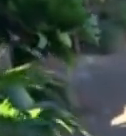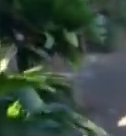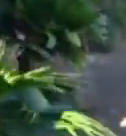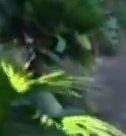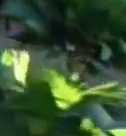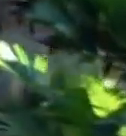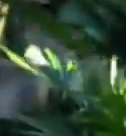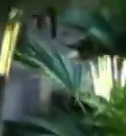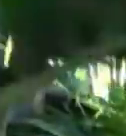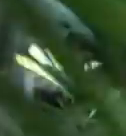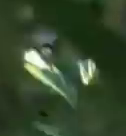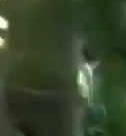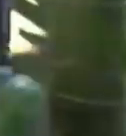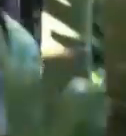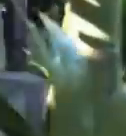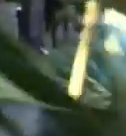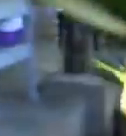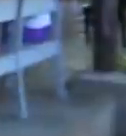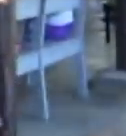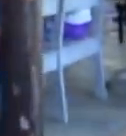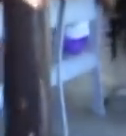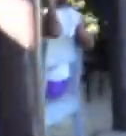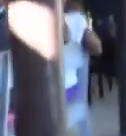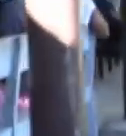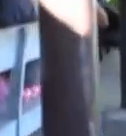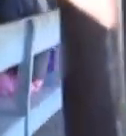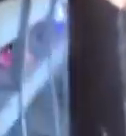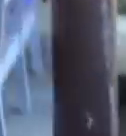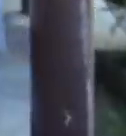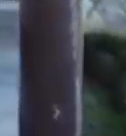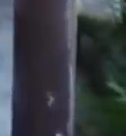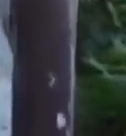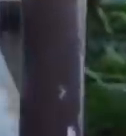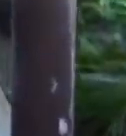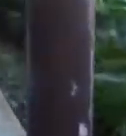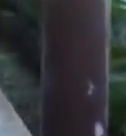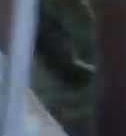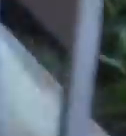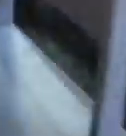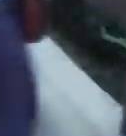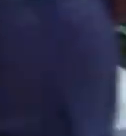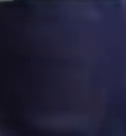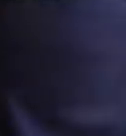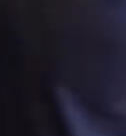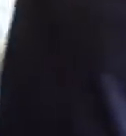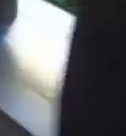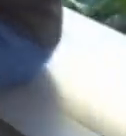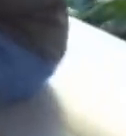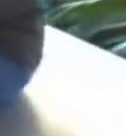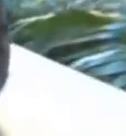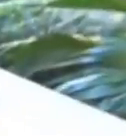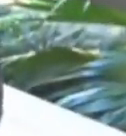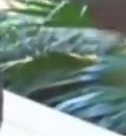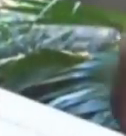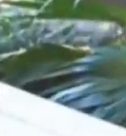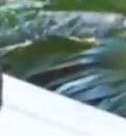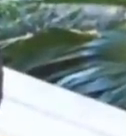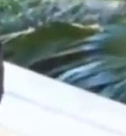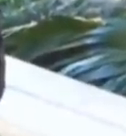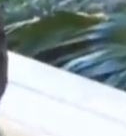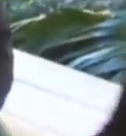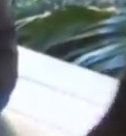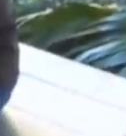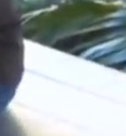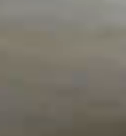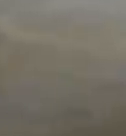a fine of $1,000, both to be paid within three months. The two have been told that failure to pay within the given time will lead to